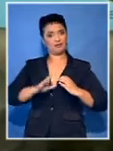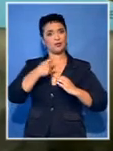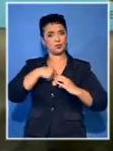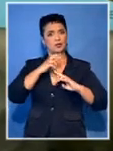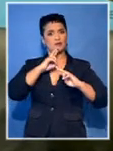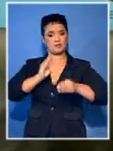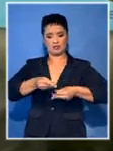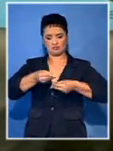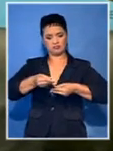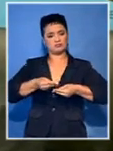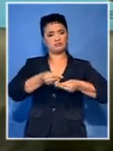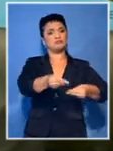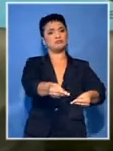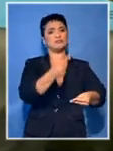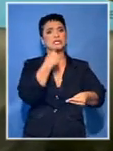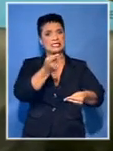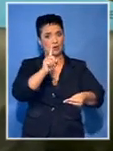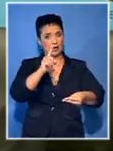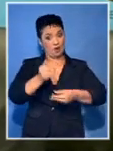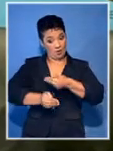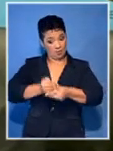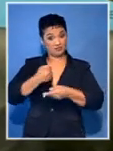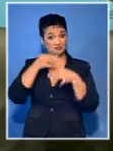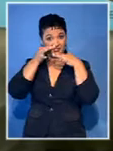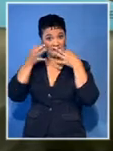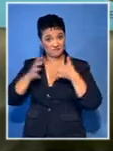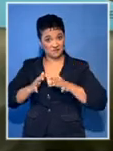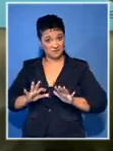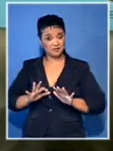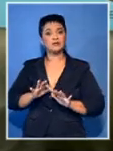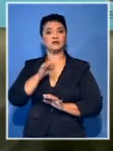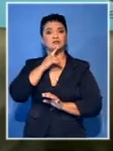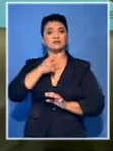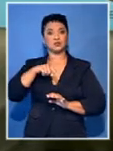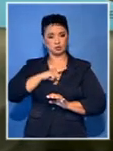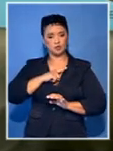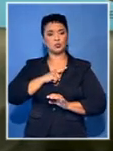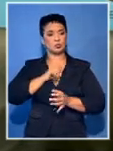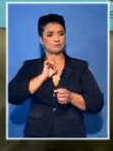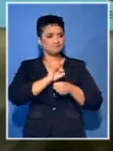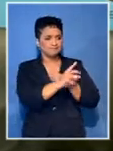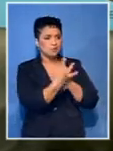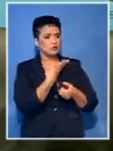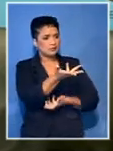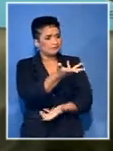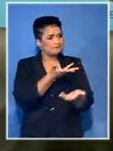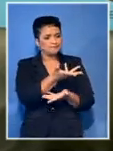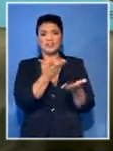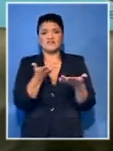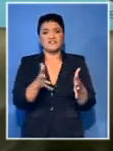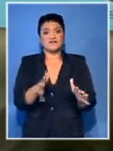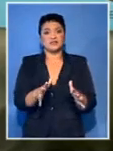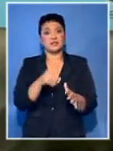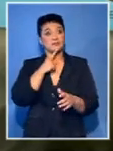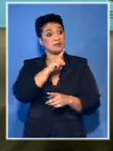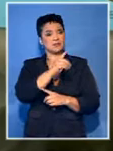on the process that I've outlined to say we issue establishments, we consulted with them, even